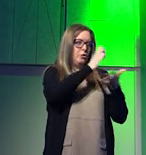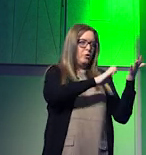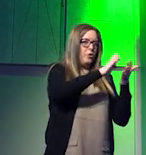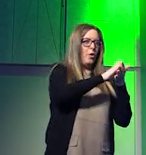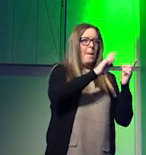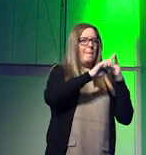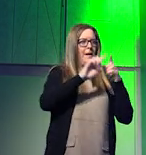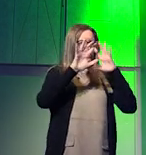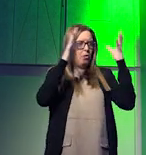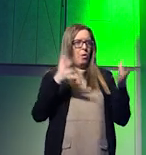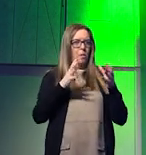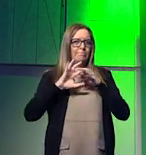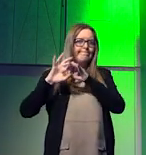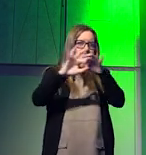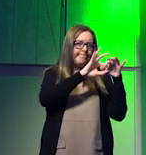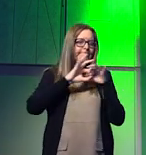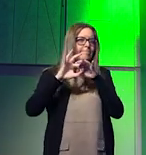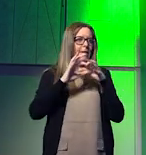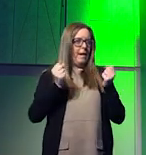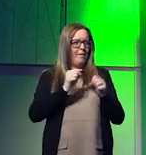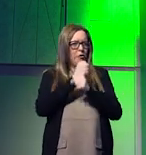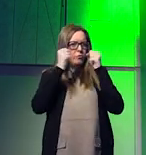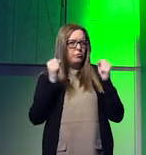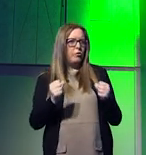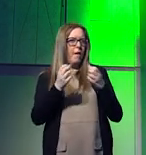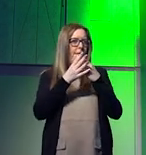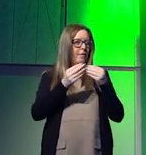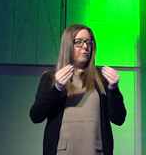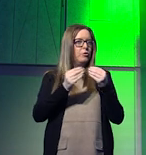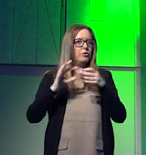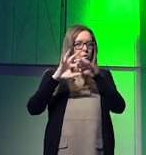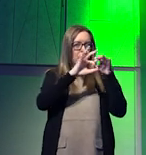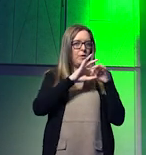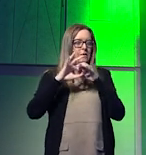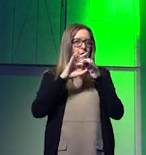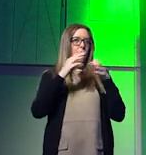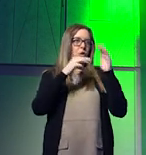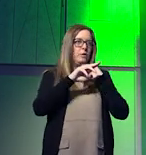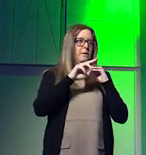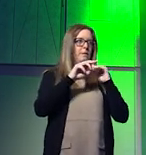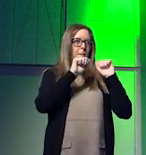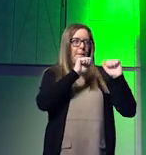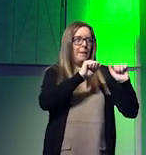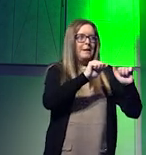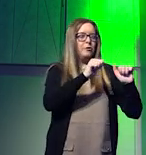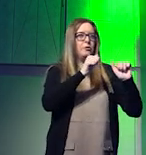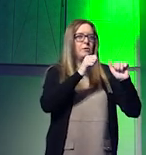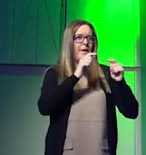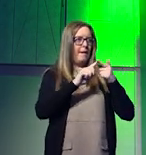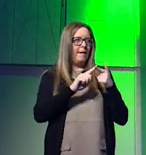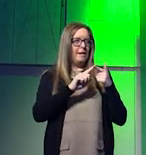solidarity in a global context where foundational resources are coming under the combined pressures of scarcity and